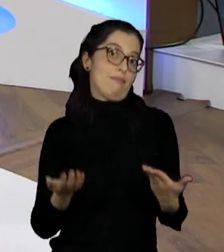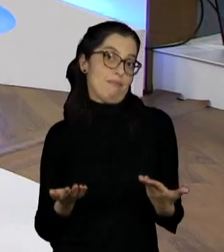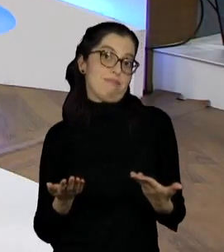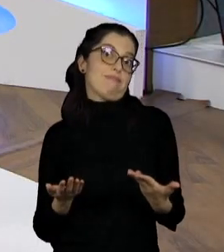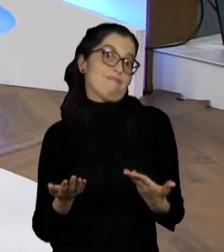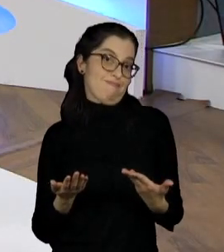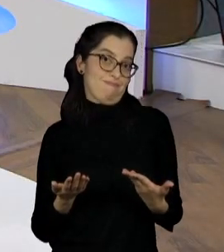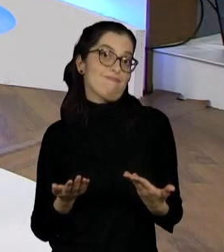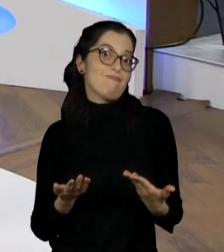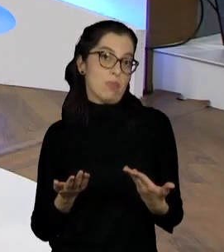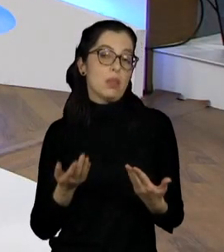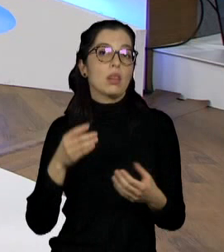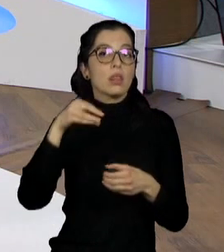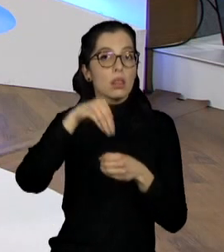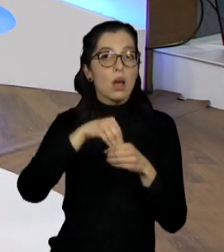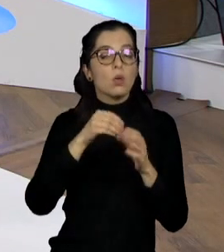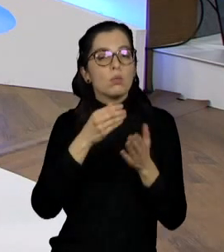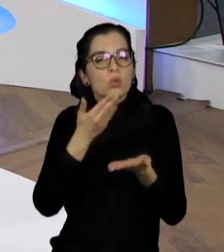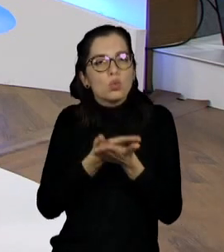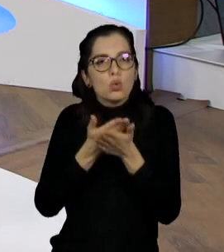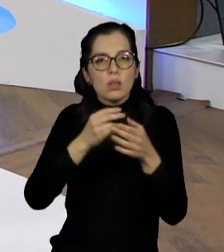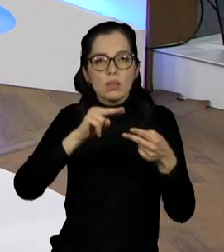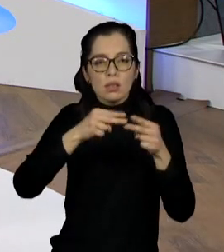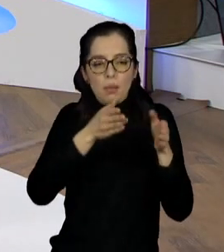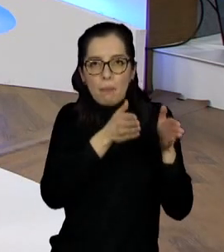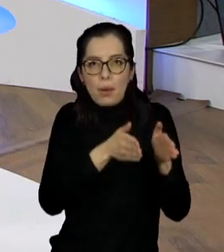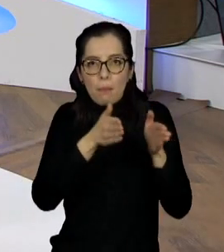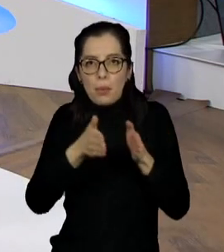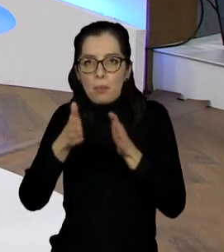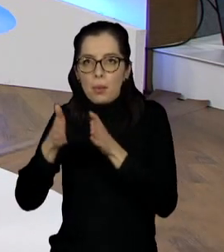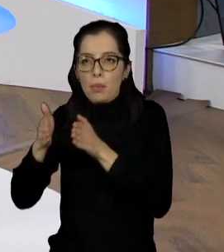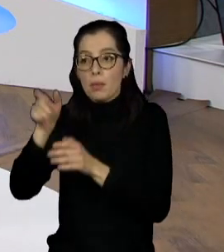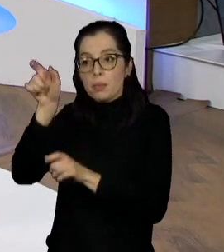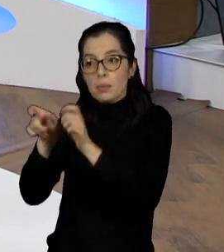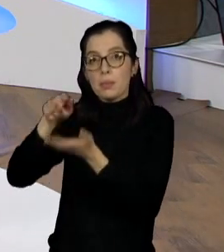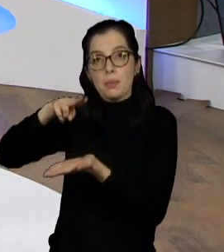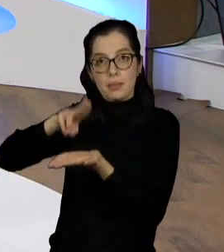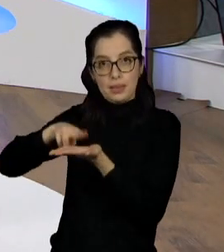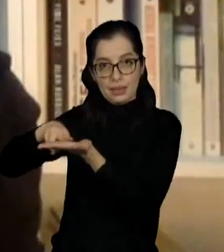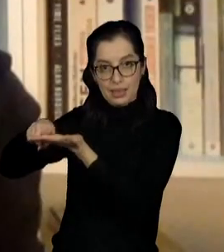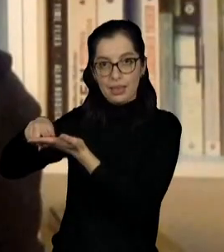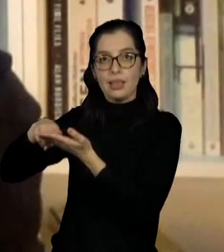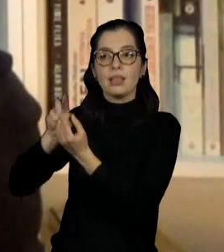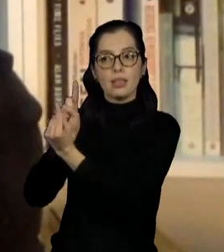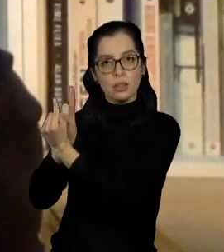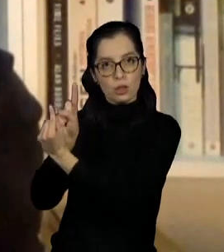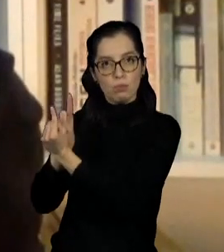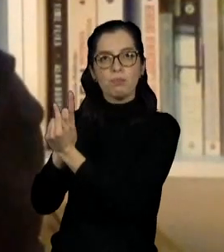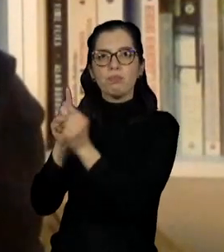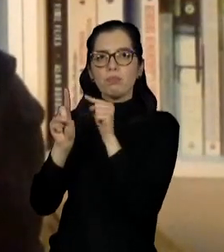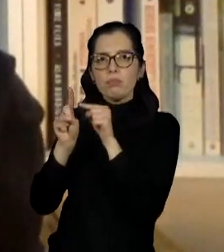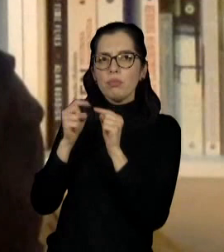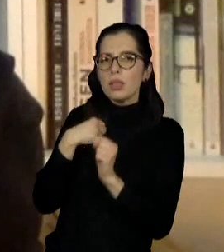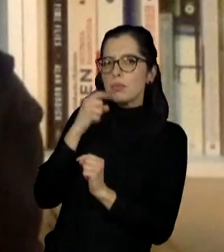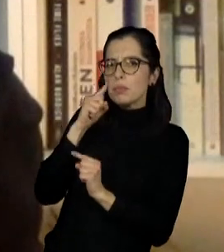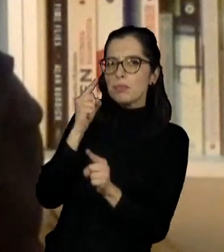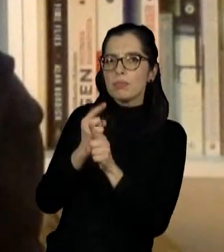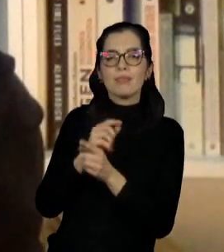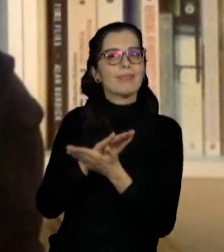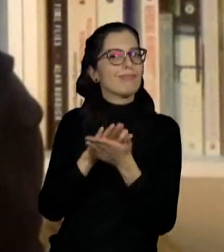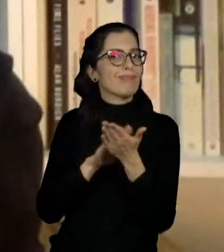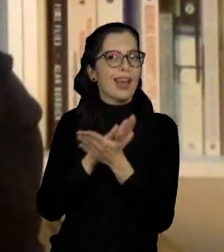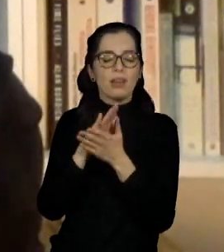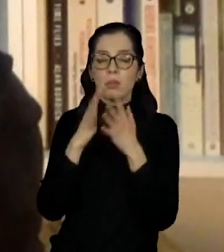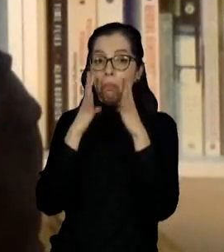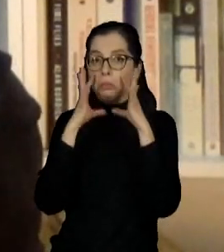infection based on genetic sequencing of yourself, of patients. And thus far, nothing has